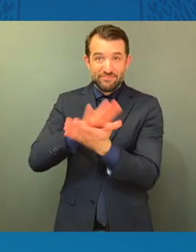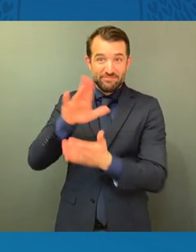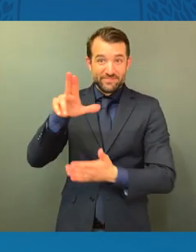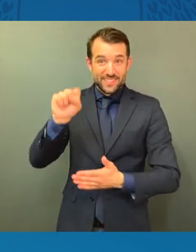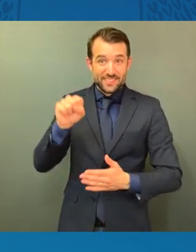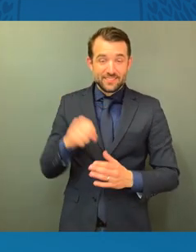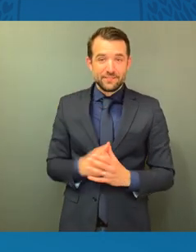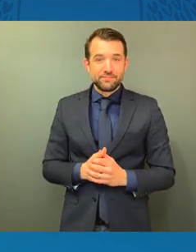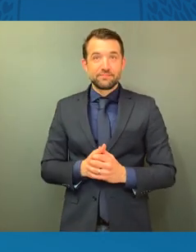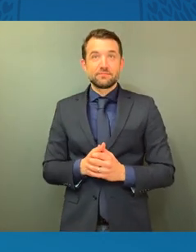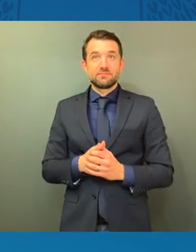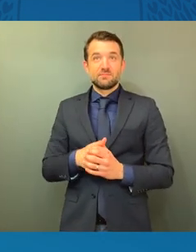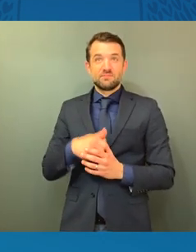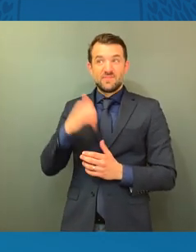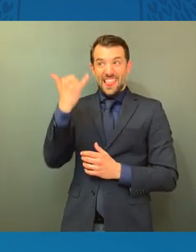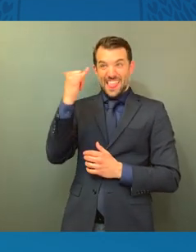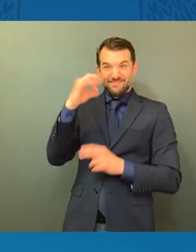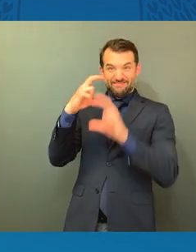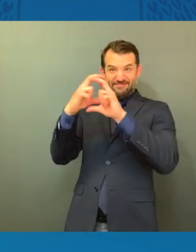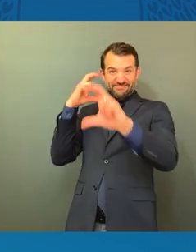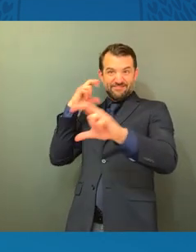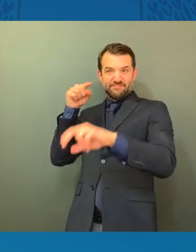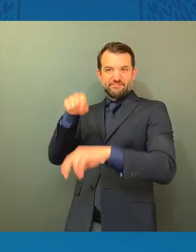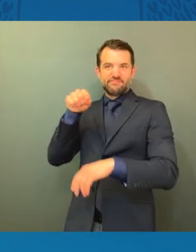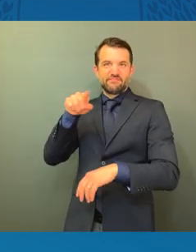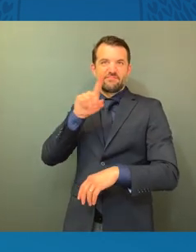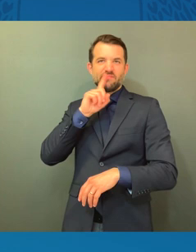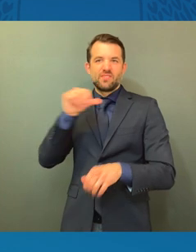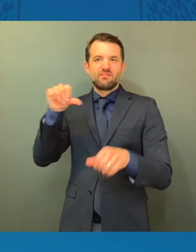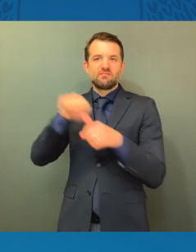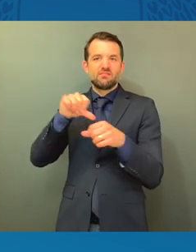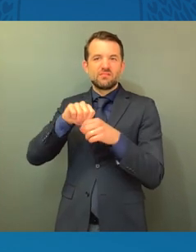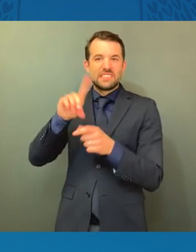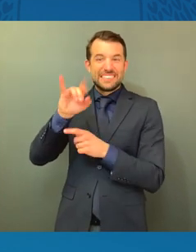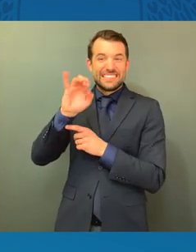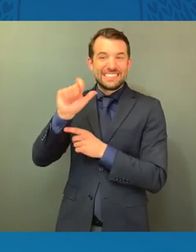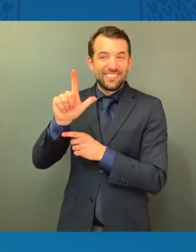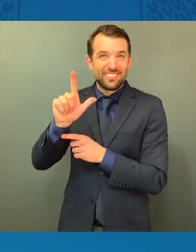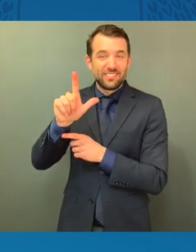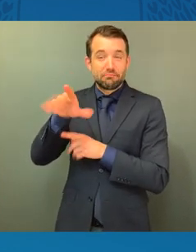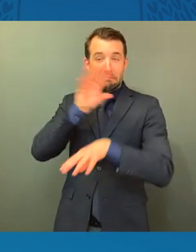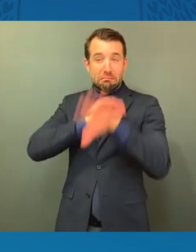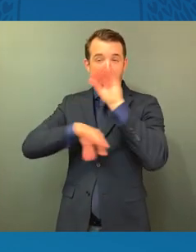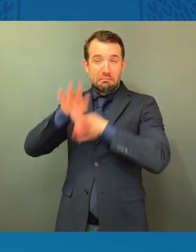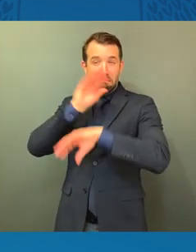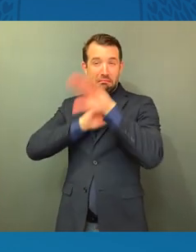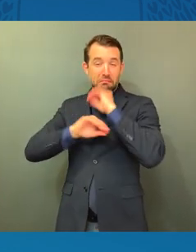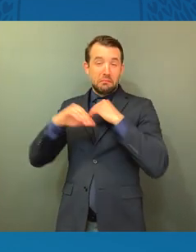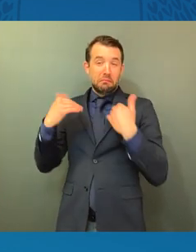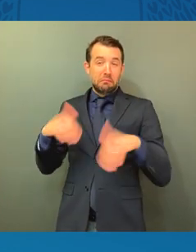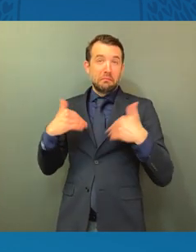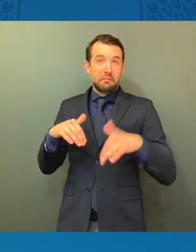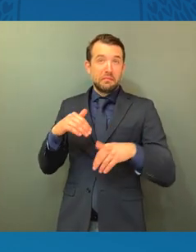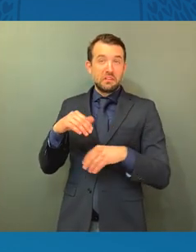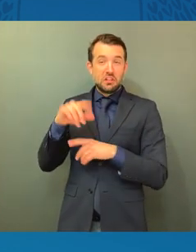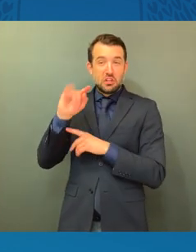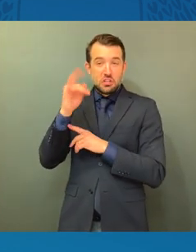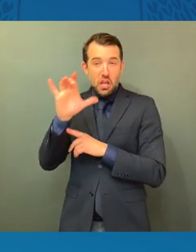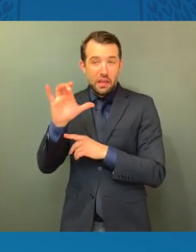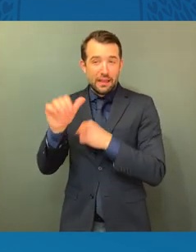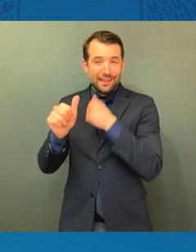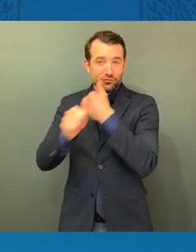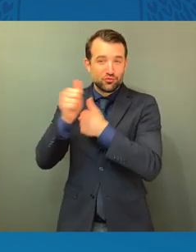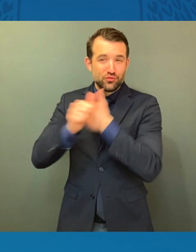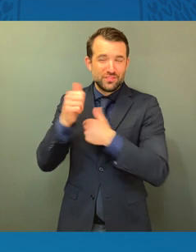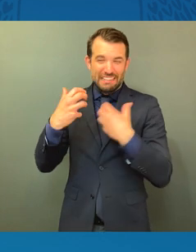ride on diesel school buses, breathing toxic fumes that can harm their health. When I was senator,